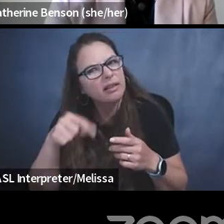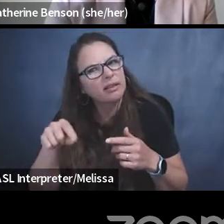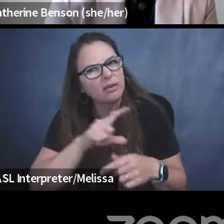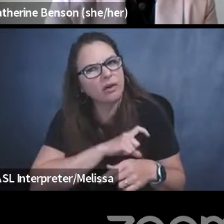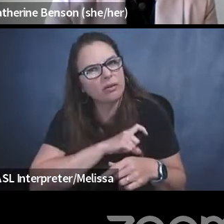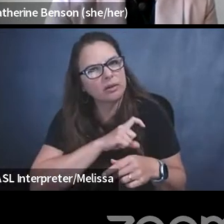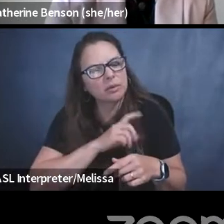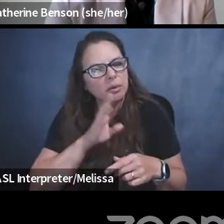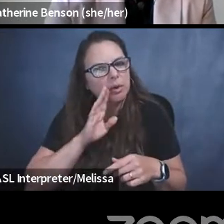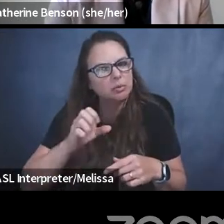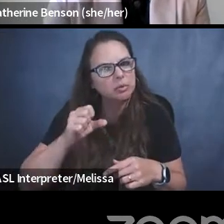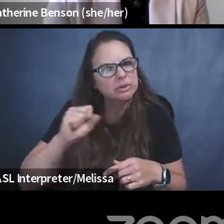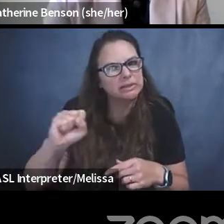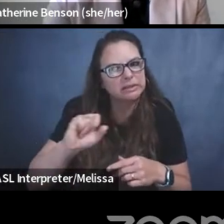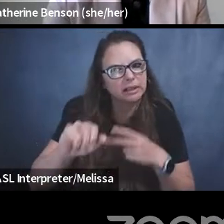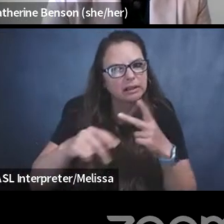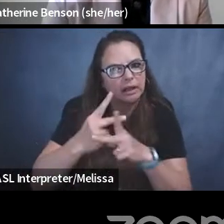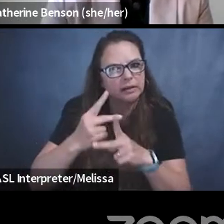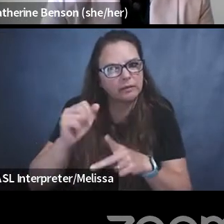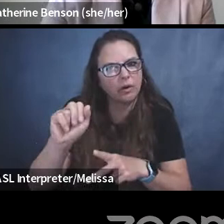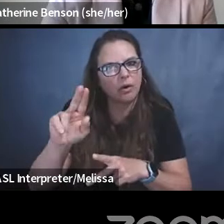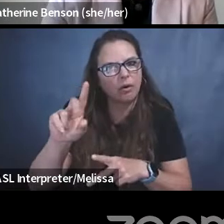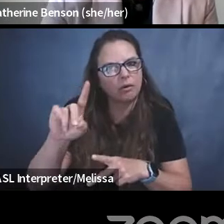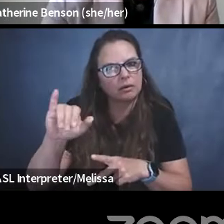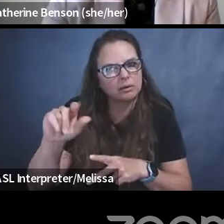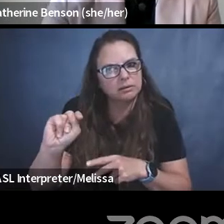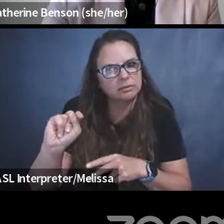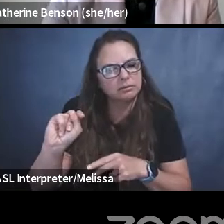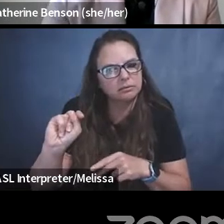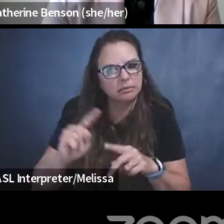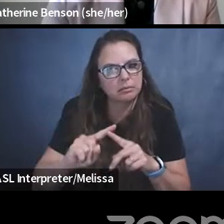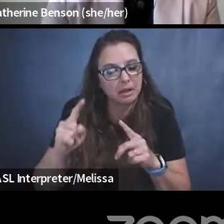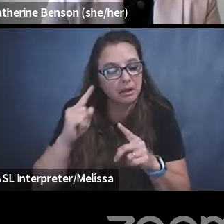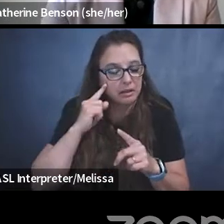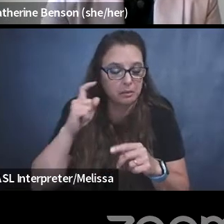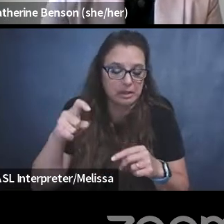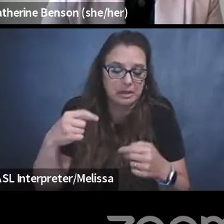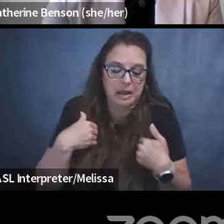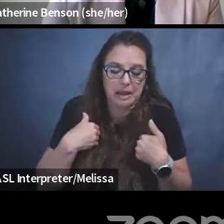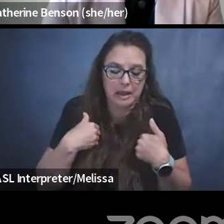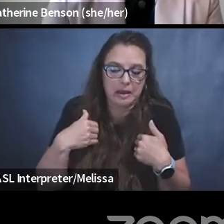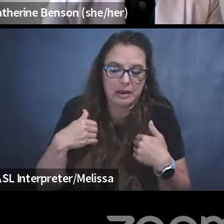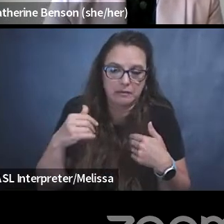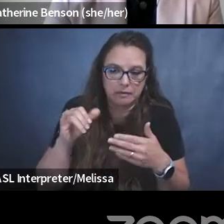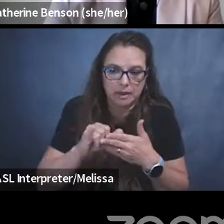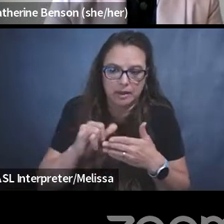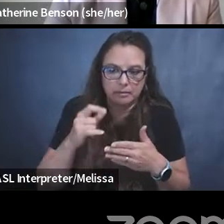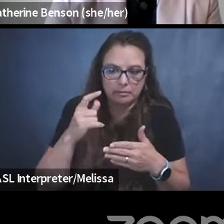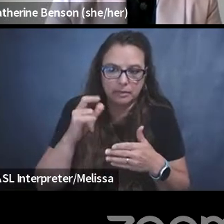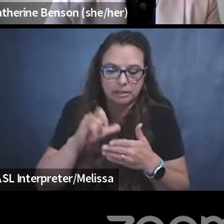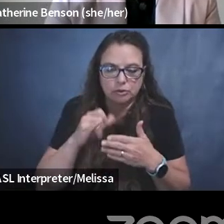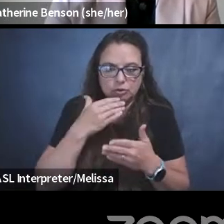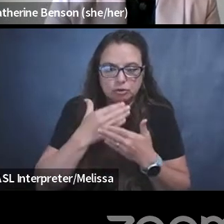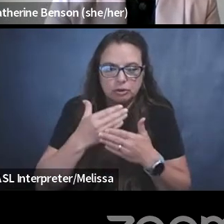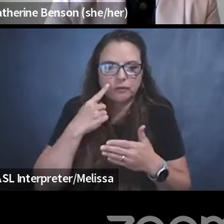again, I think that, you know, they're, we need to have them. They're good. They're good for building trust. Um,